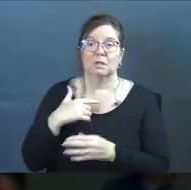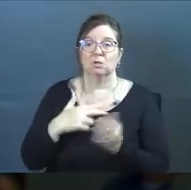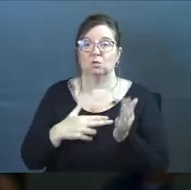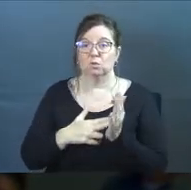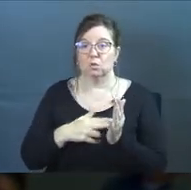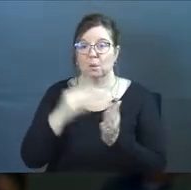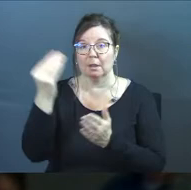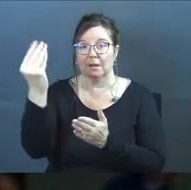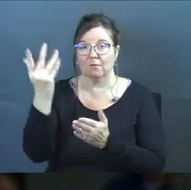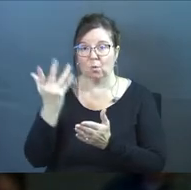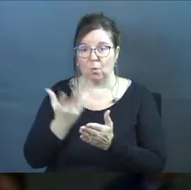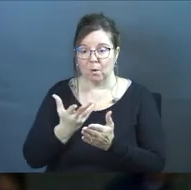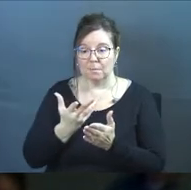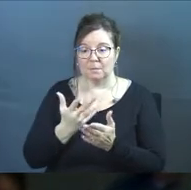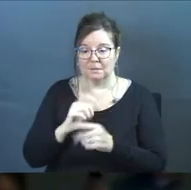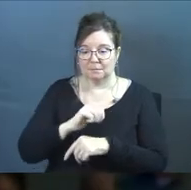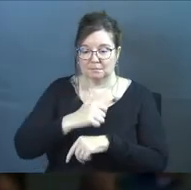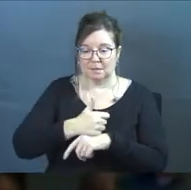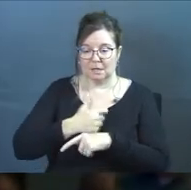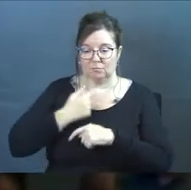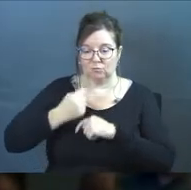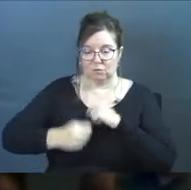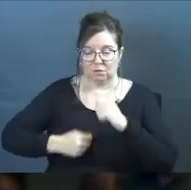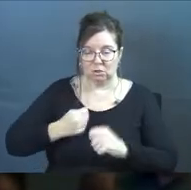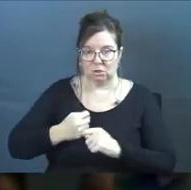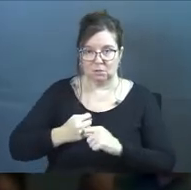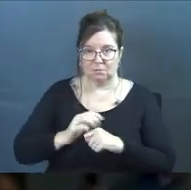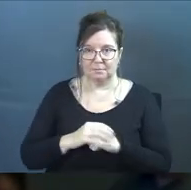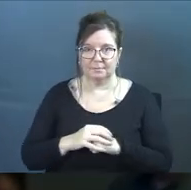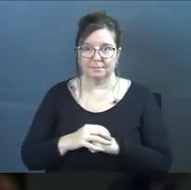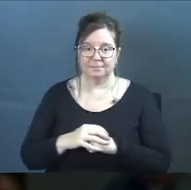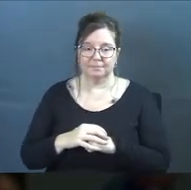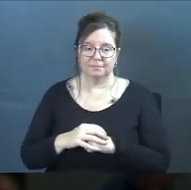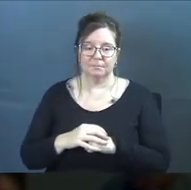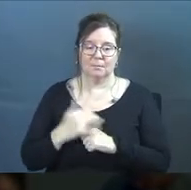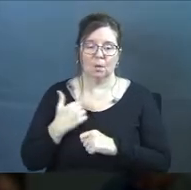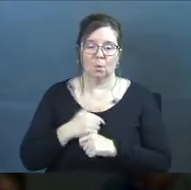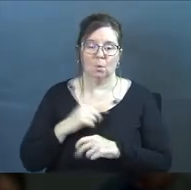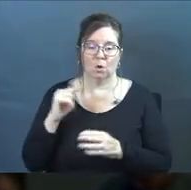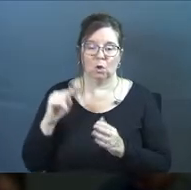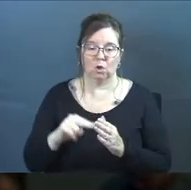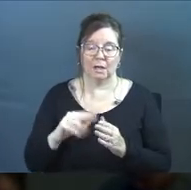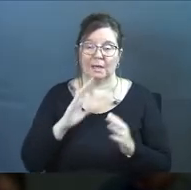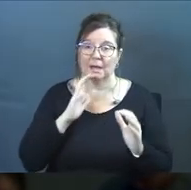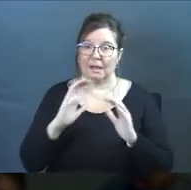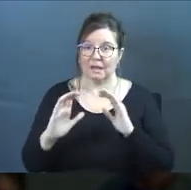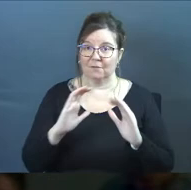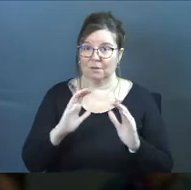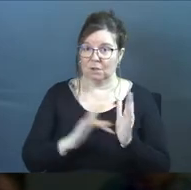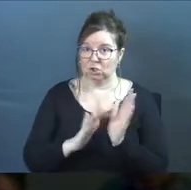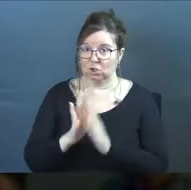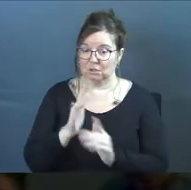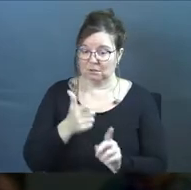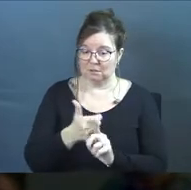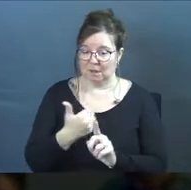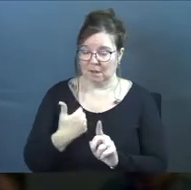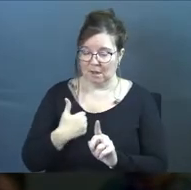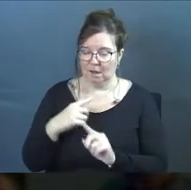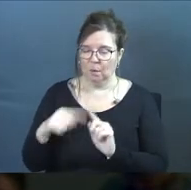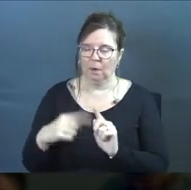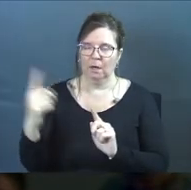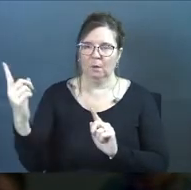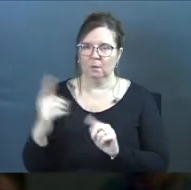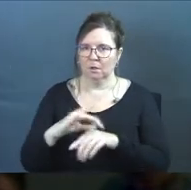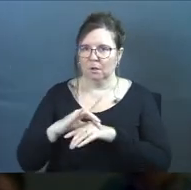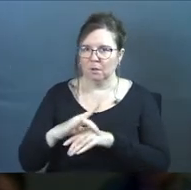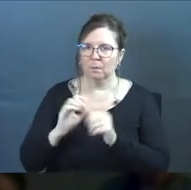informs tradition. Truth informs tradition. And we're going to look at a conversation that Jesus has when he